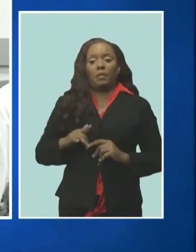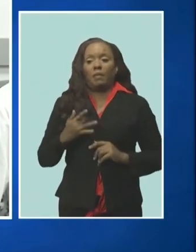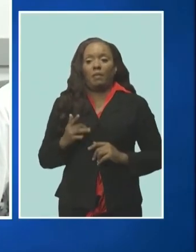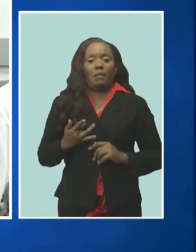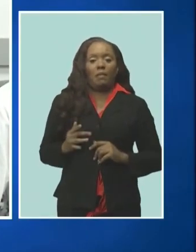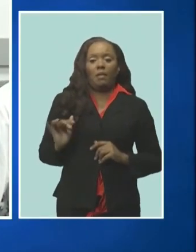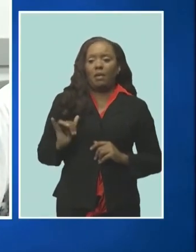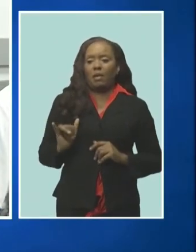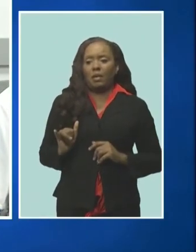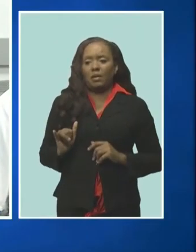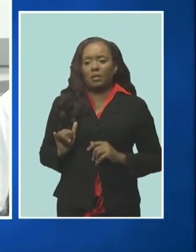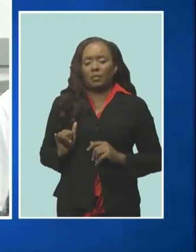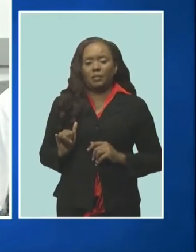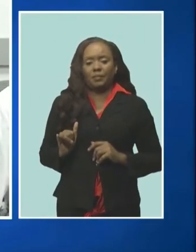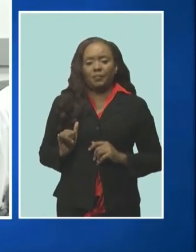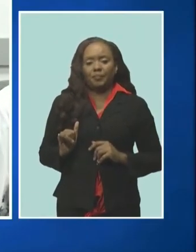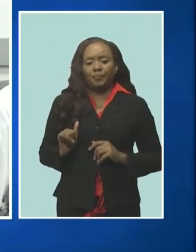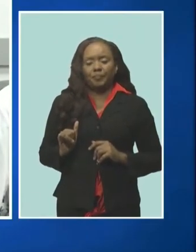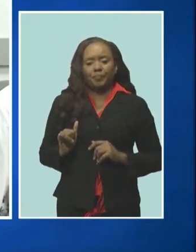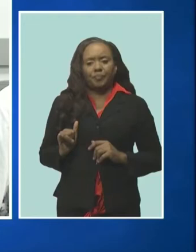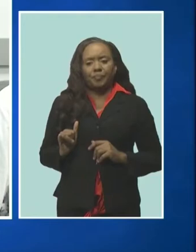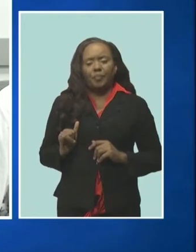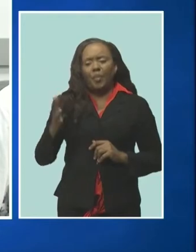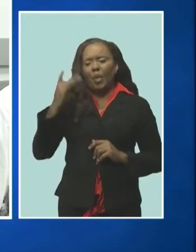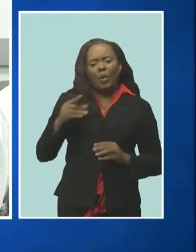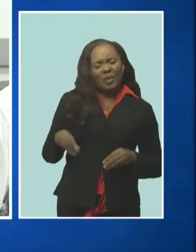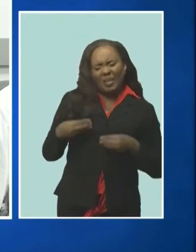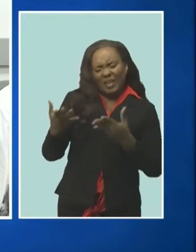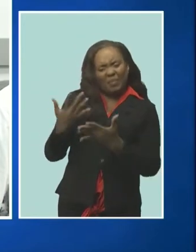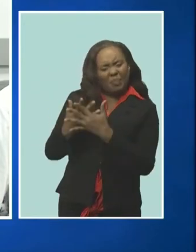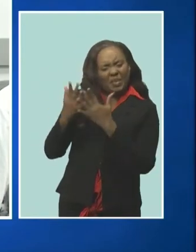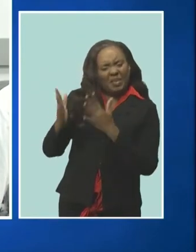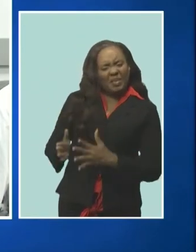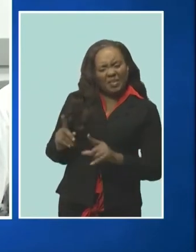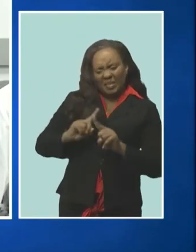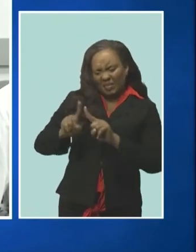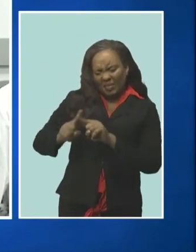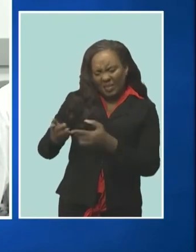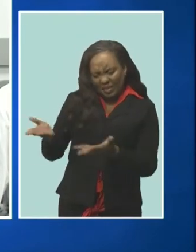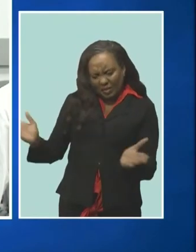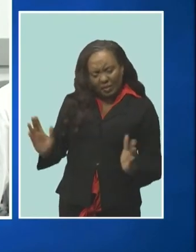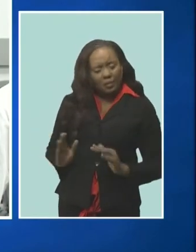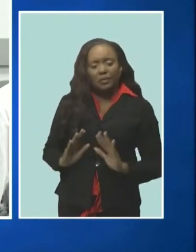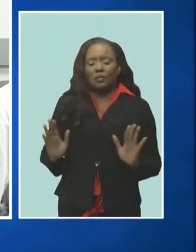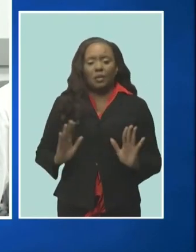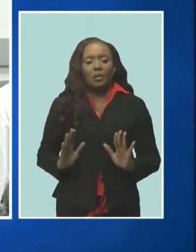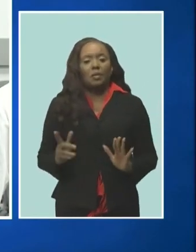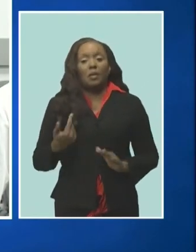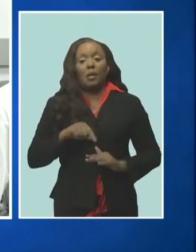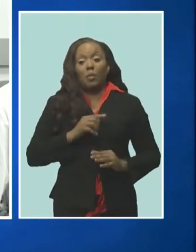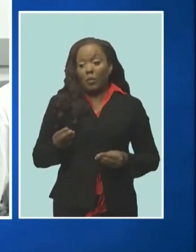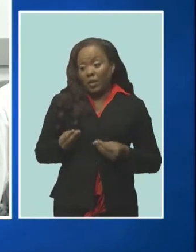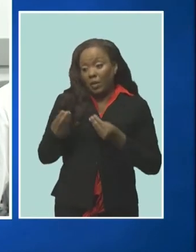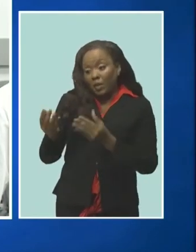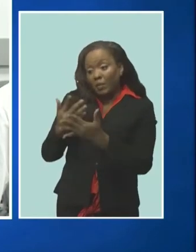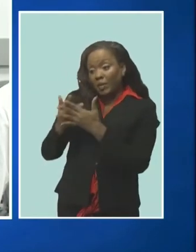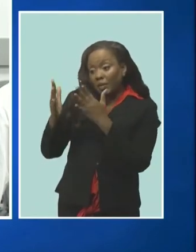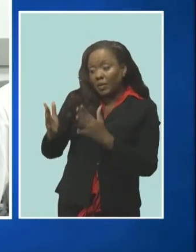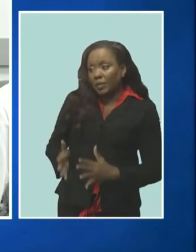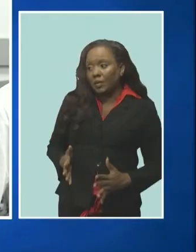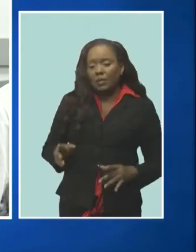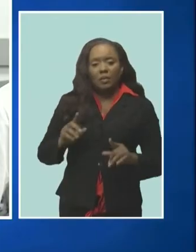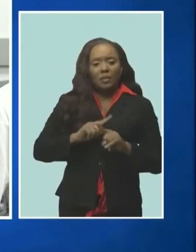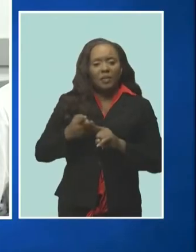truly it was about empowering inmates to write and that has helped us with a number of cases that has helped us with even designing our programs now we can